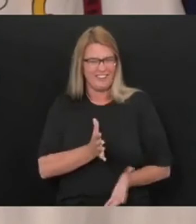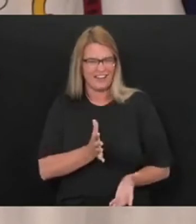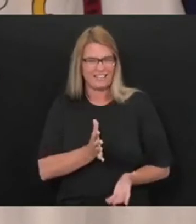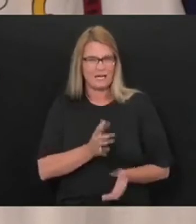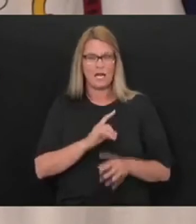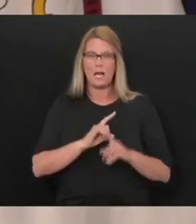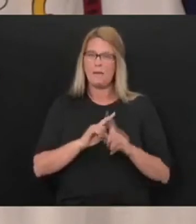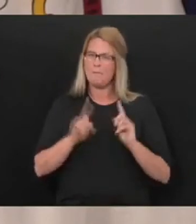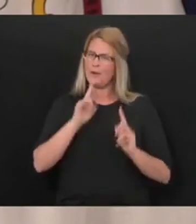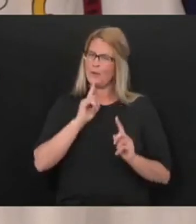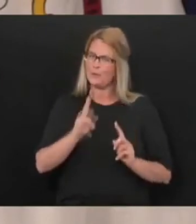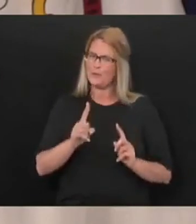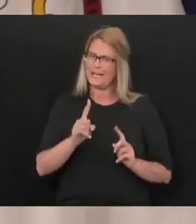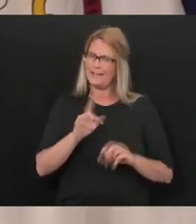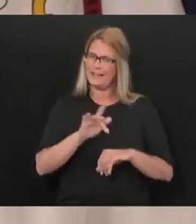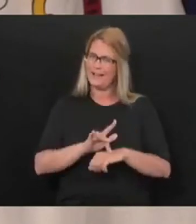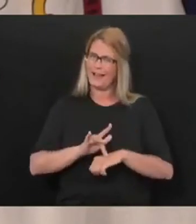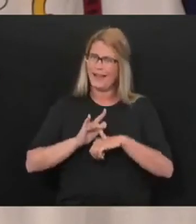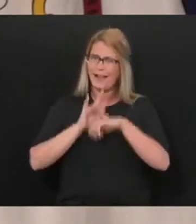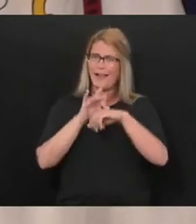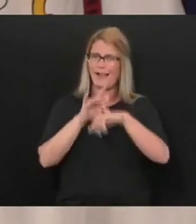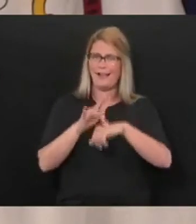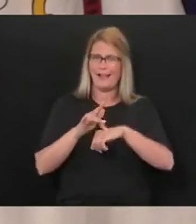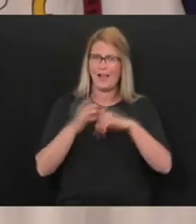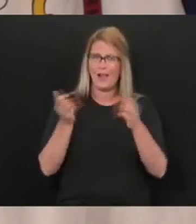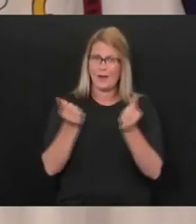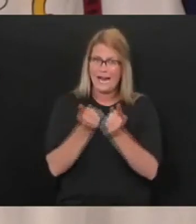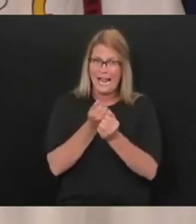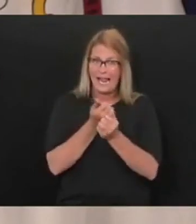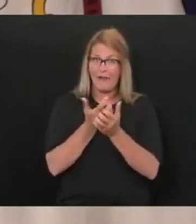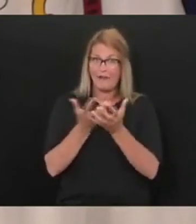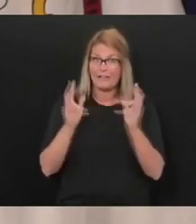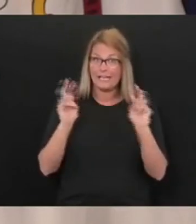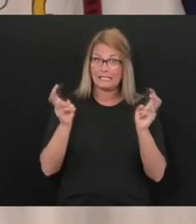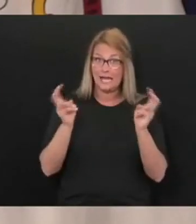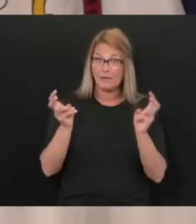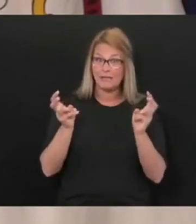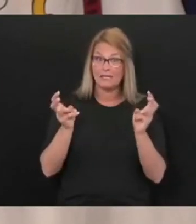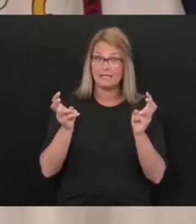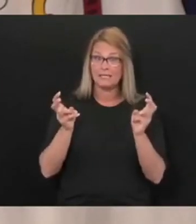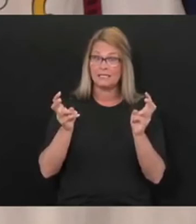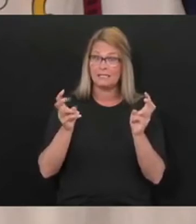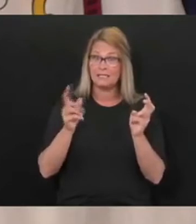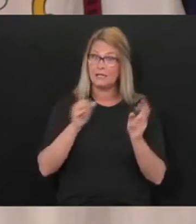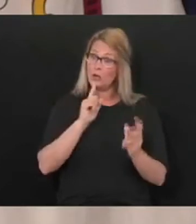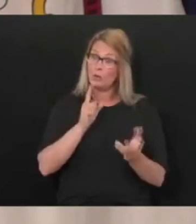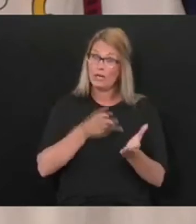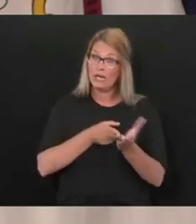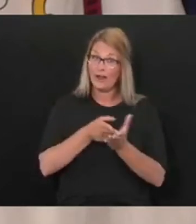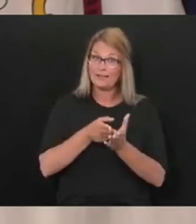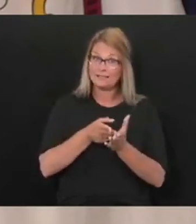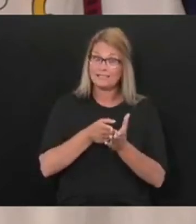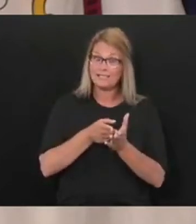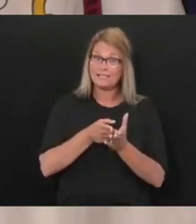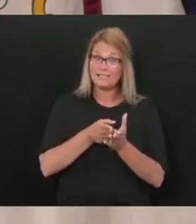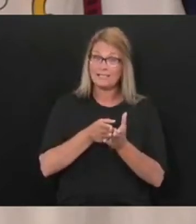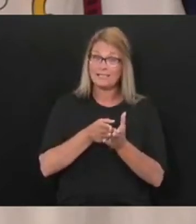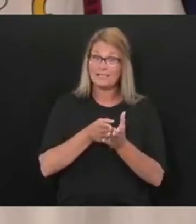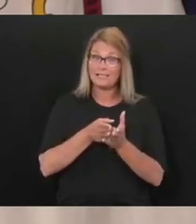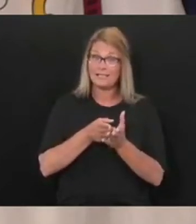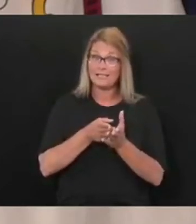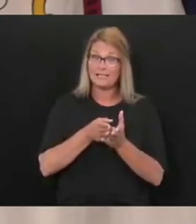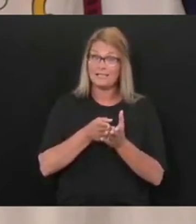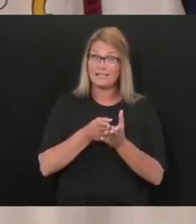realize one thing, and it is absolute gospel truth. You know, and that is